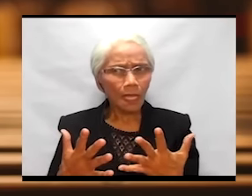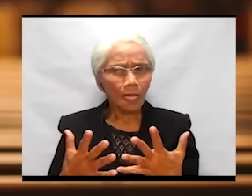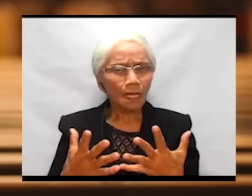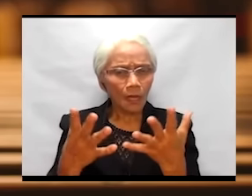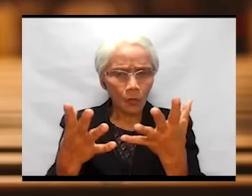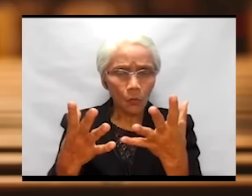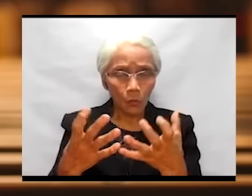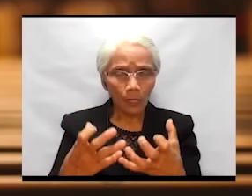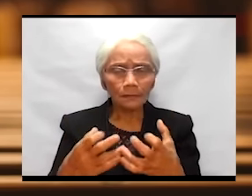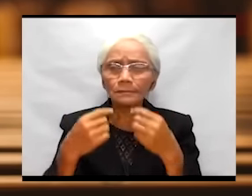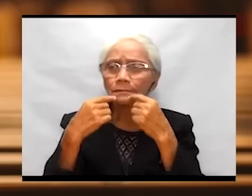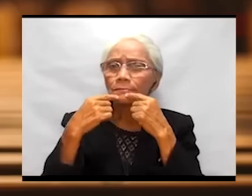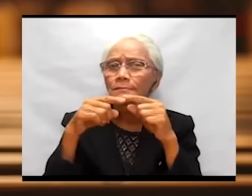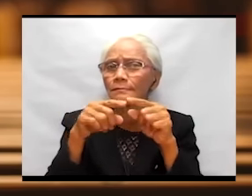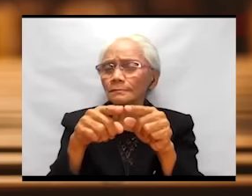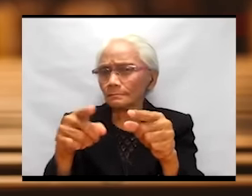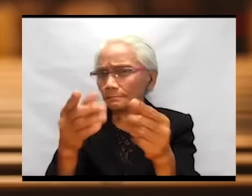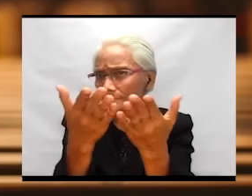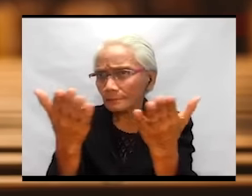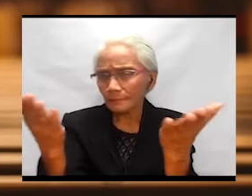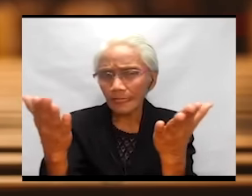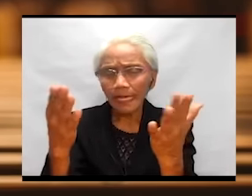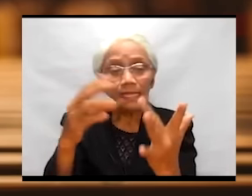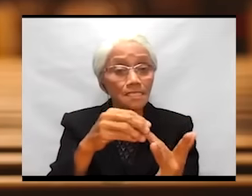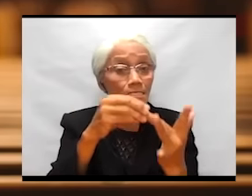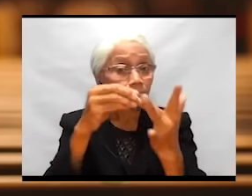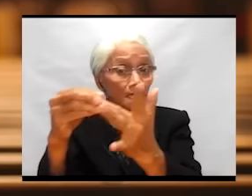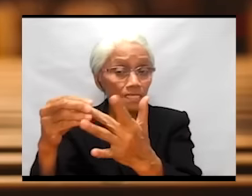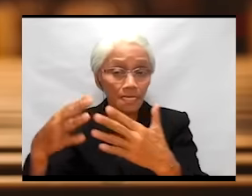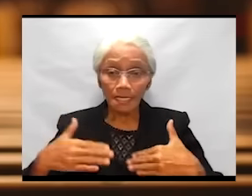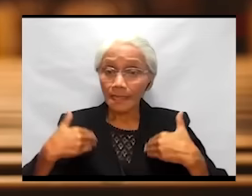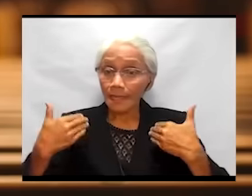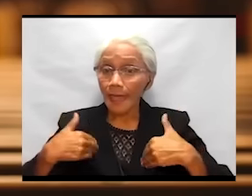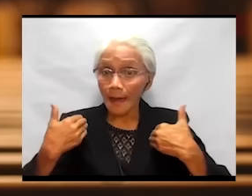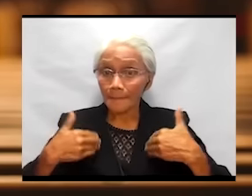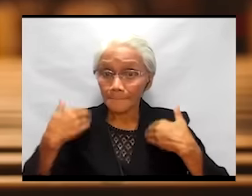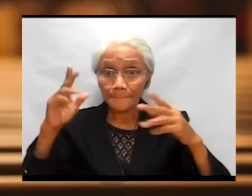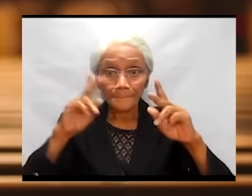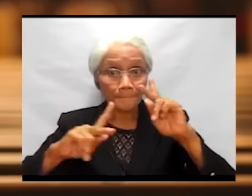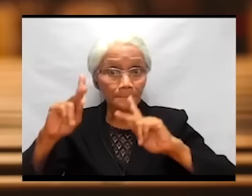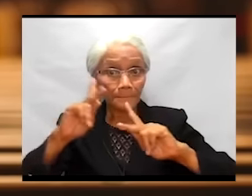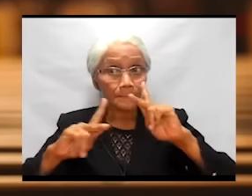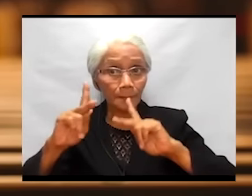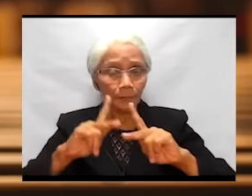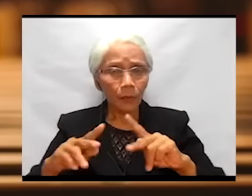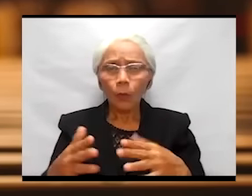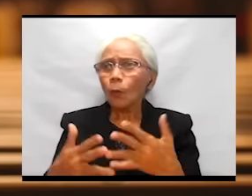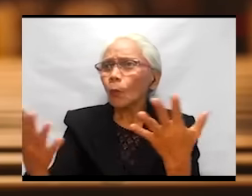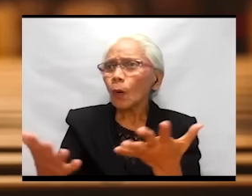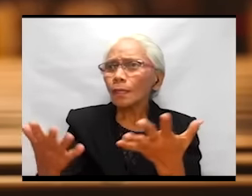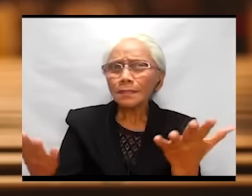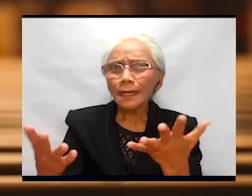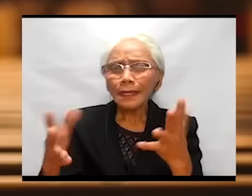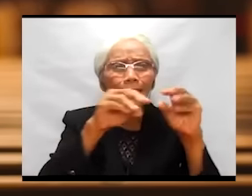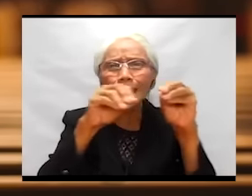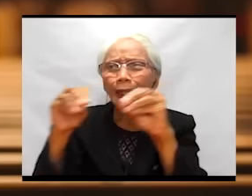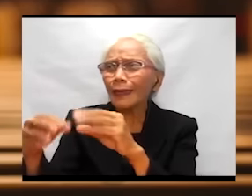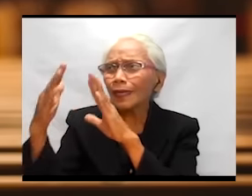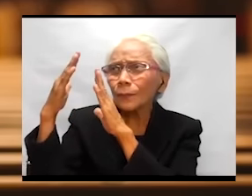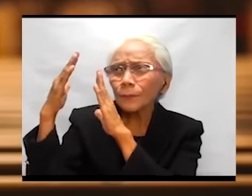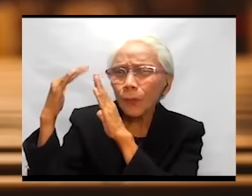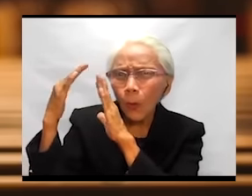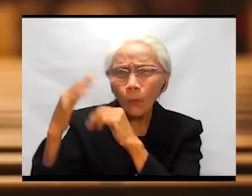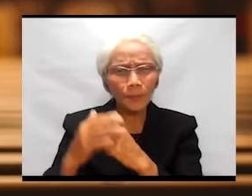want to address especially our young people. Where do we put our